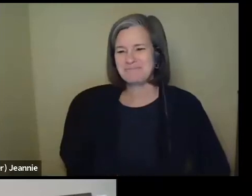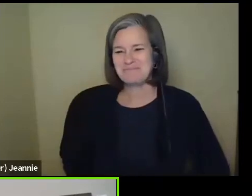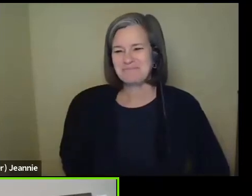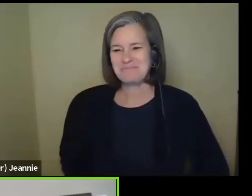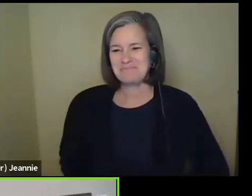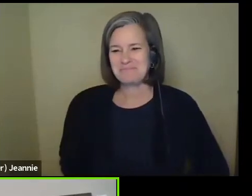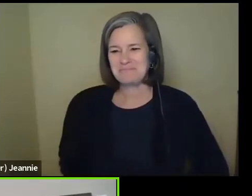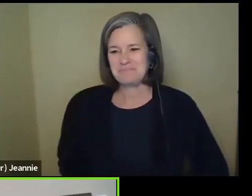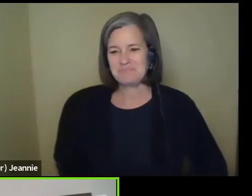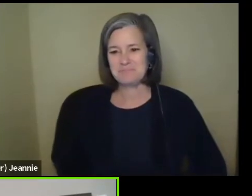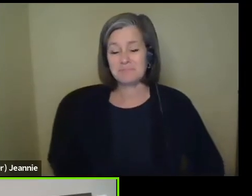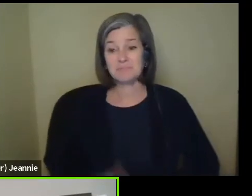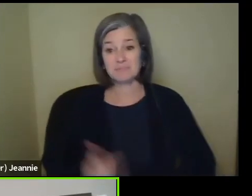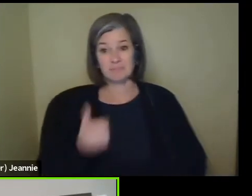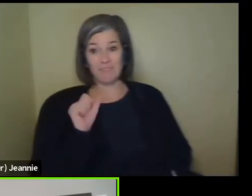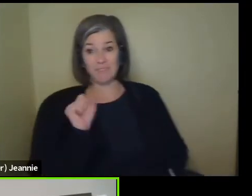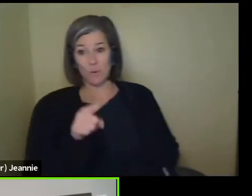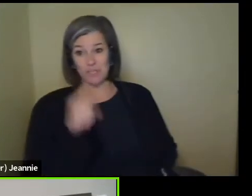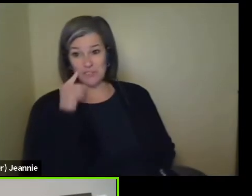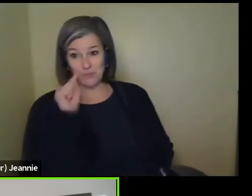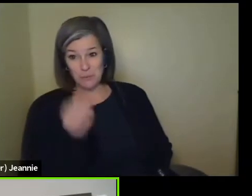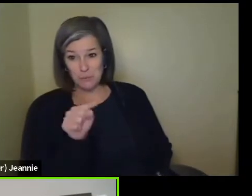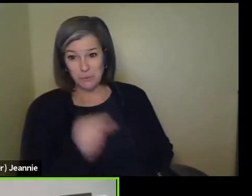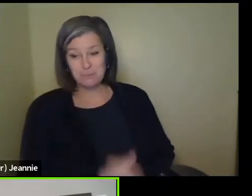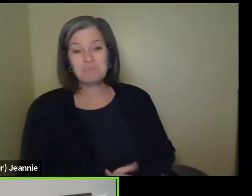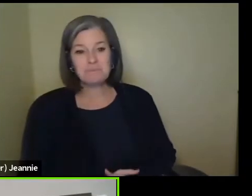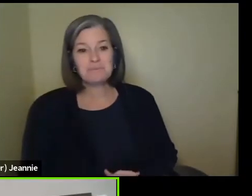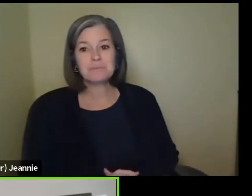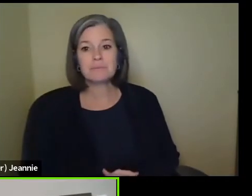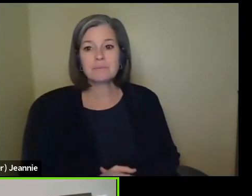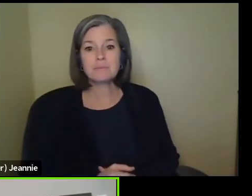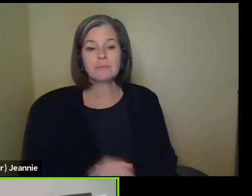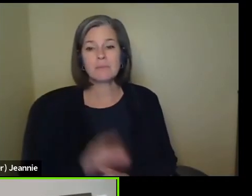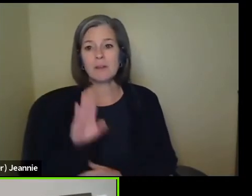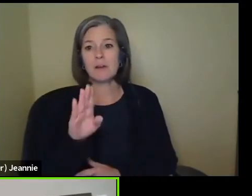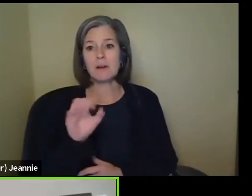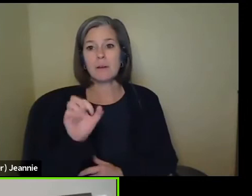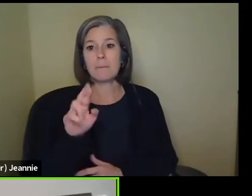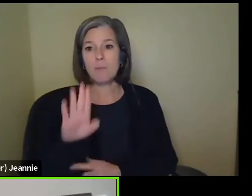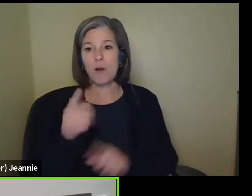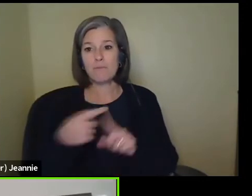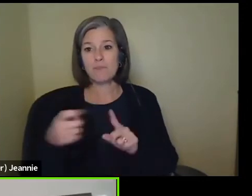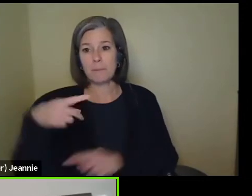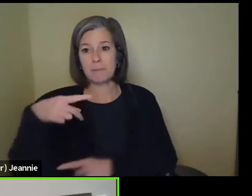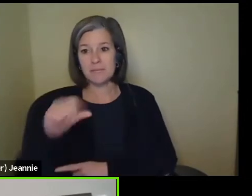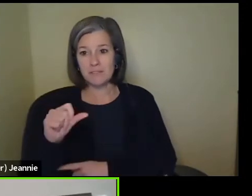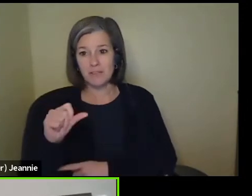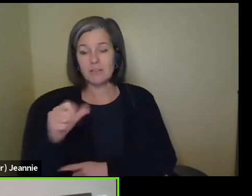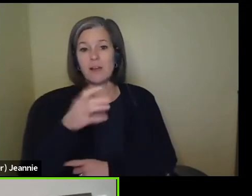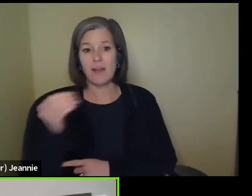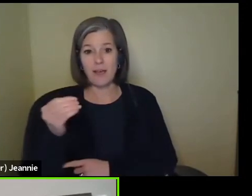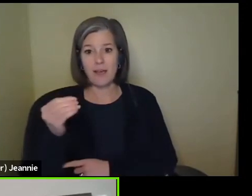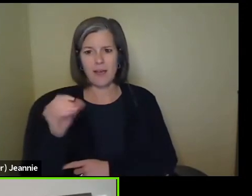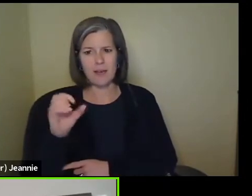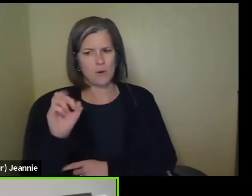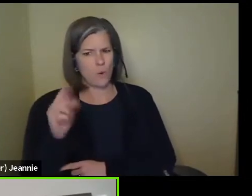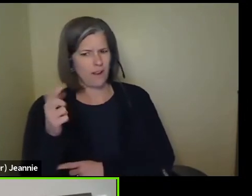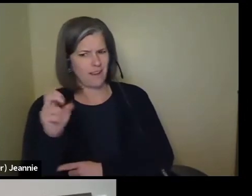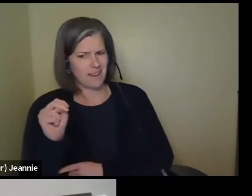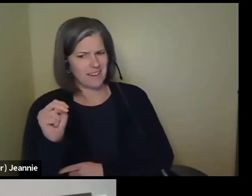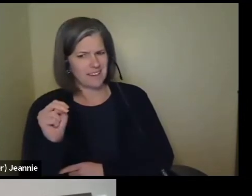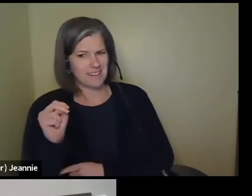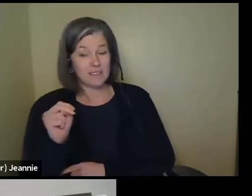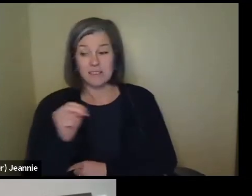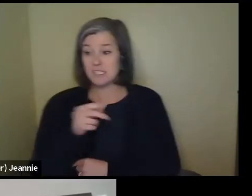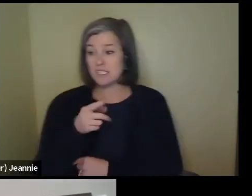So I have a question for you. So from Barb from Pennsylvania and from Oregon, maybe. She